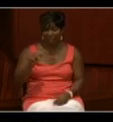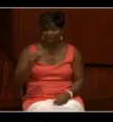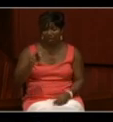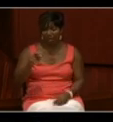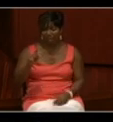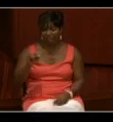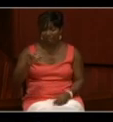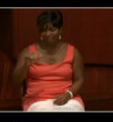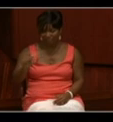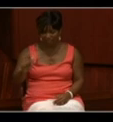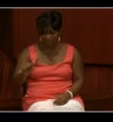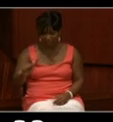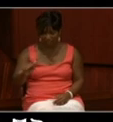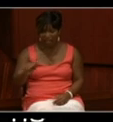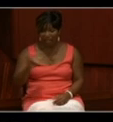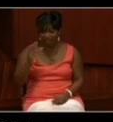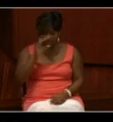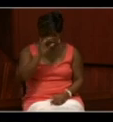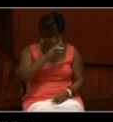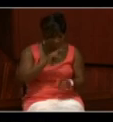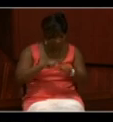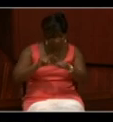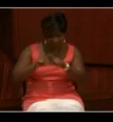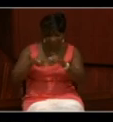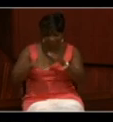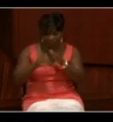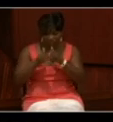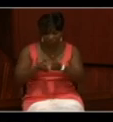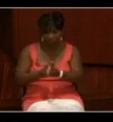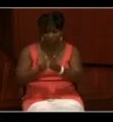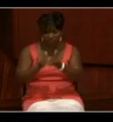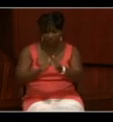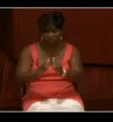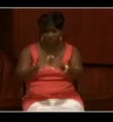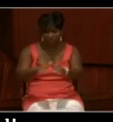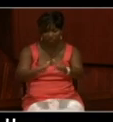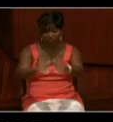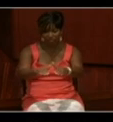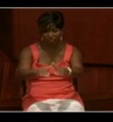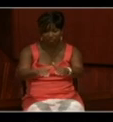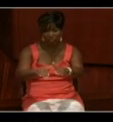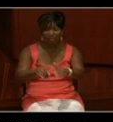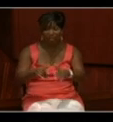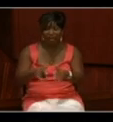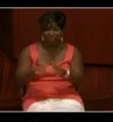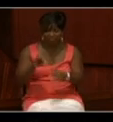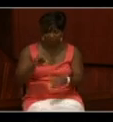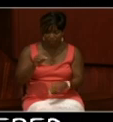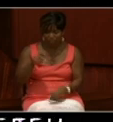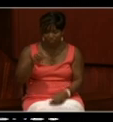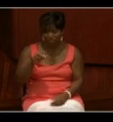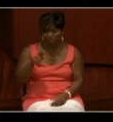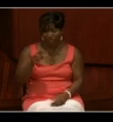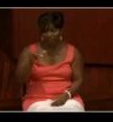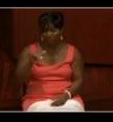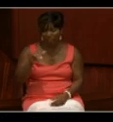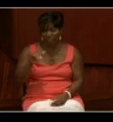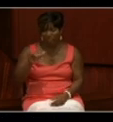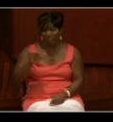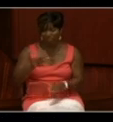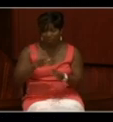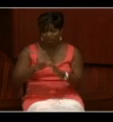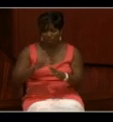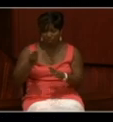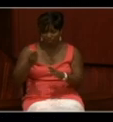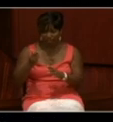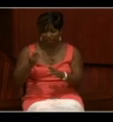several island chains in the Pacific, including diplomatic missions such as Perry's opening of Japan, or slave interdiction off